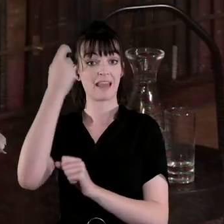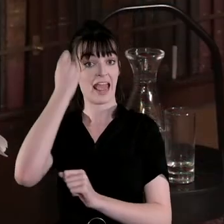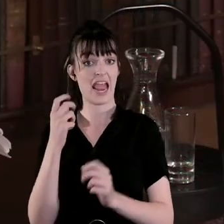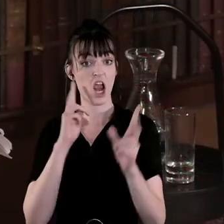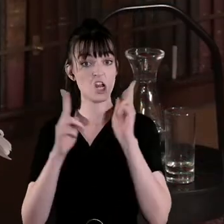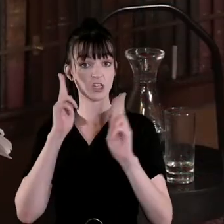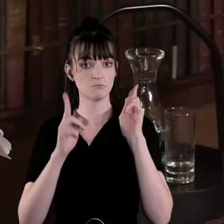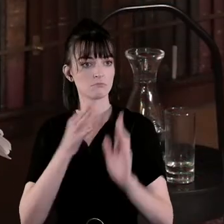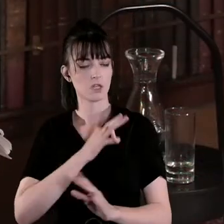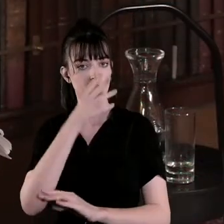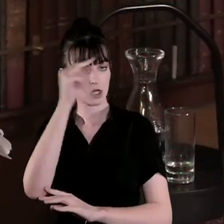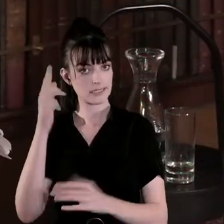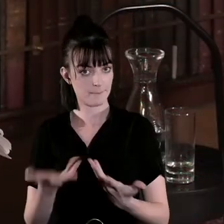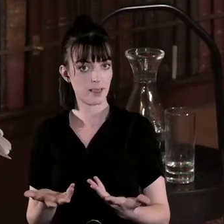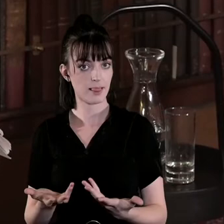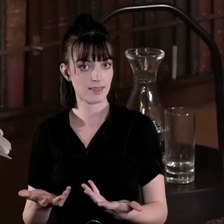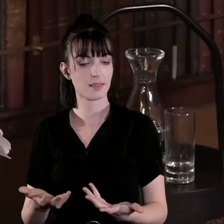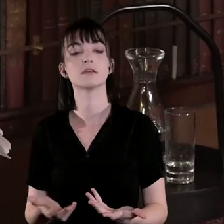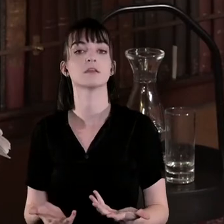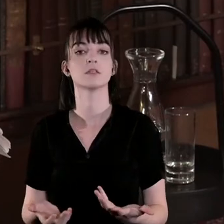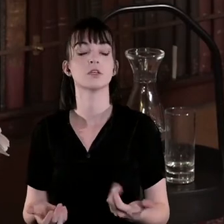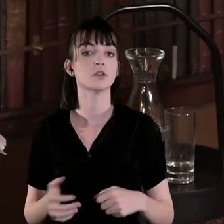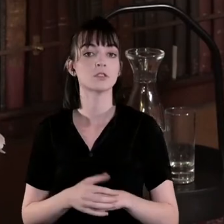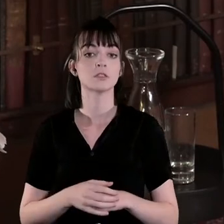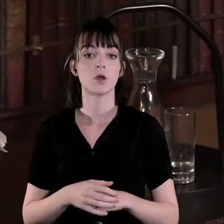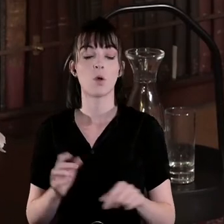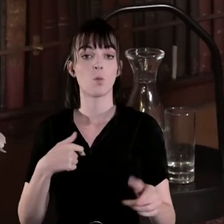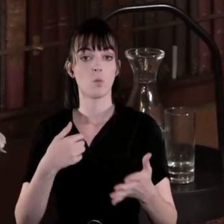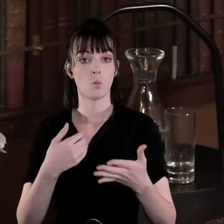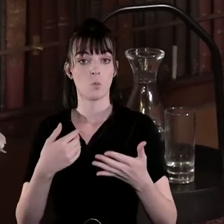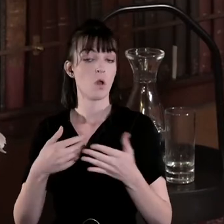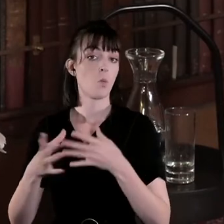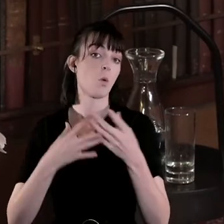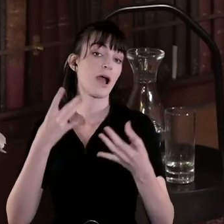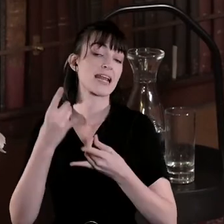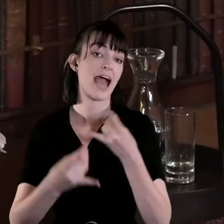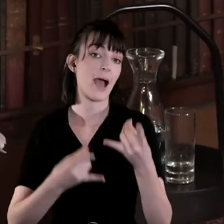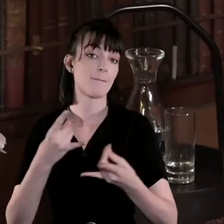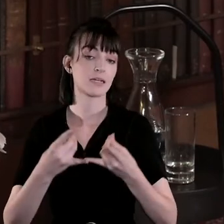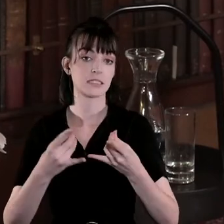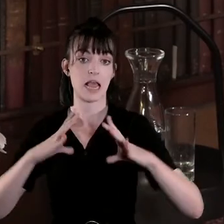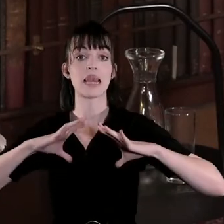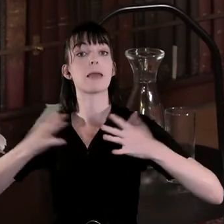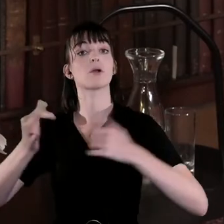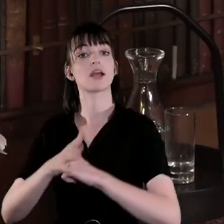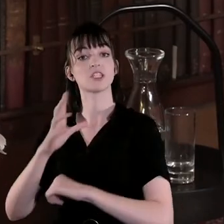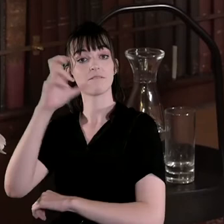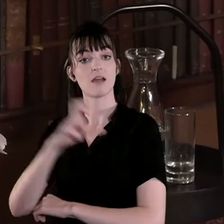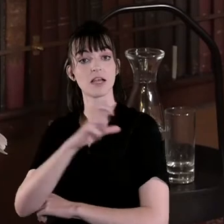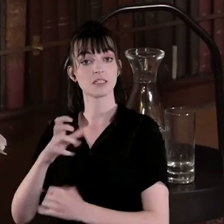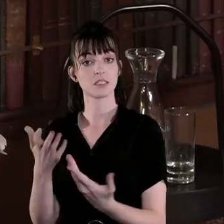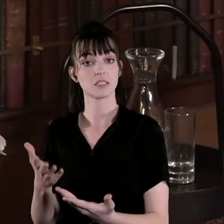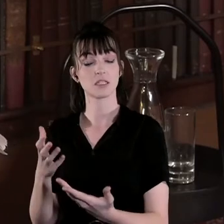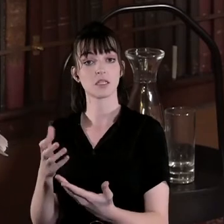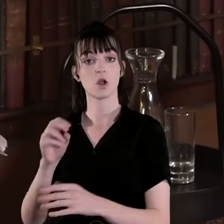example of this so this was what happened in the liberation of France the Nazi